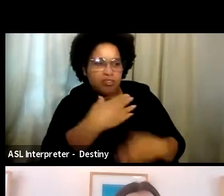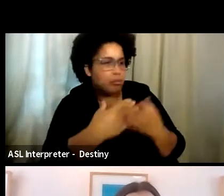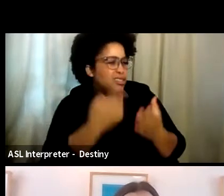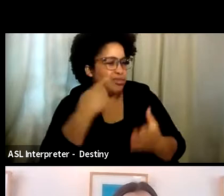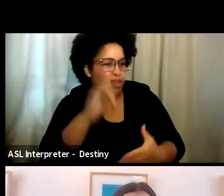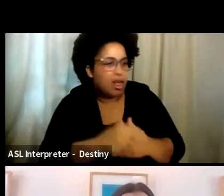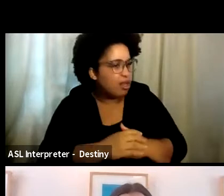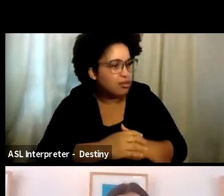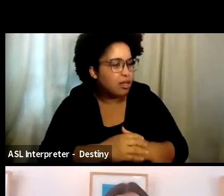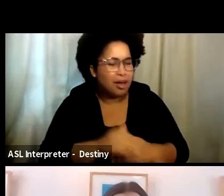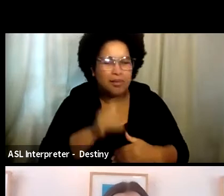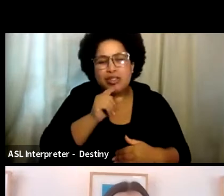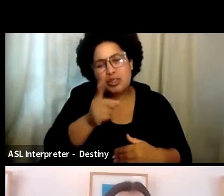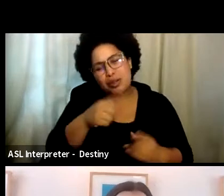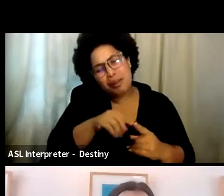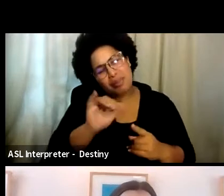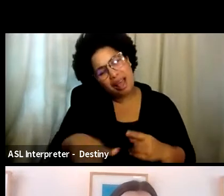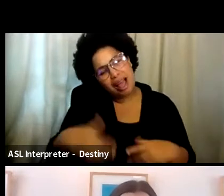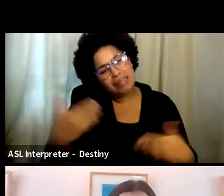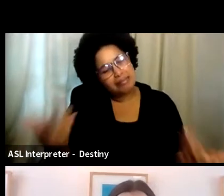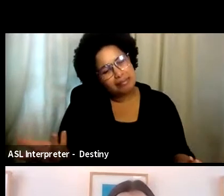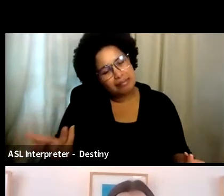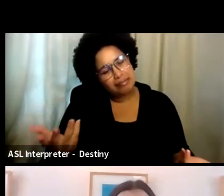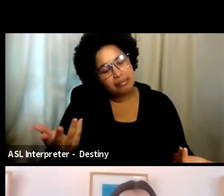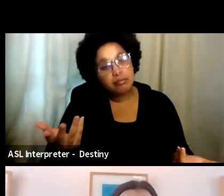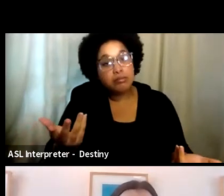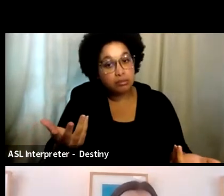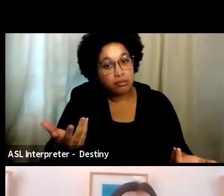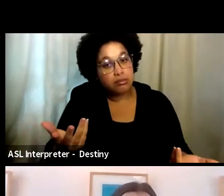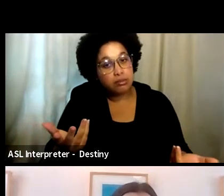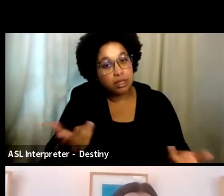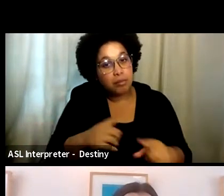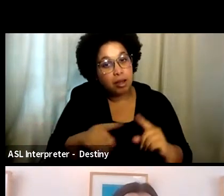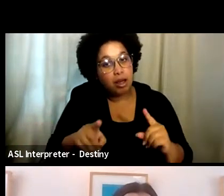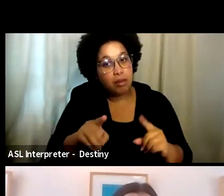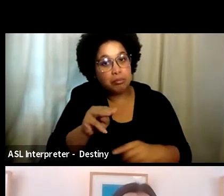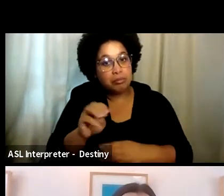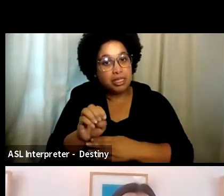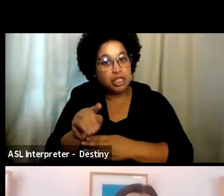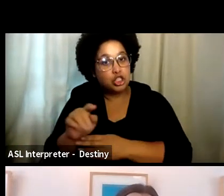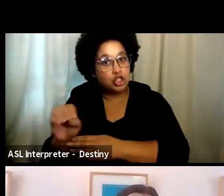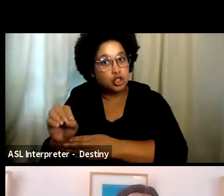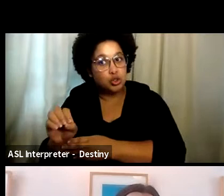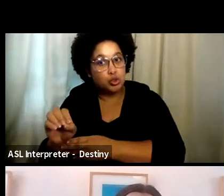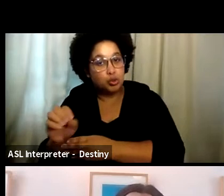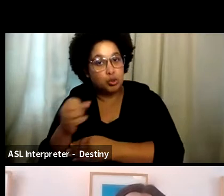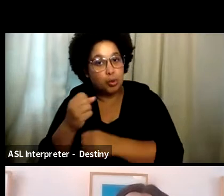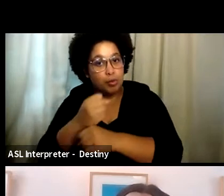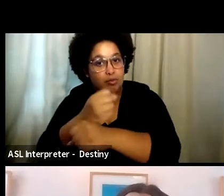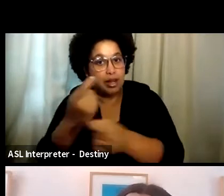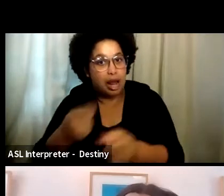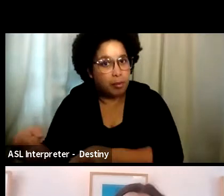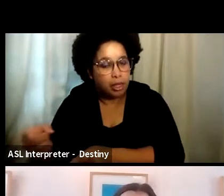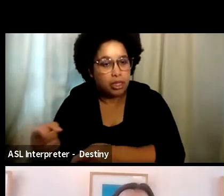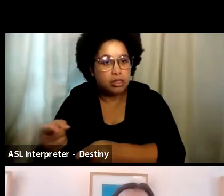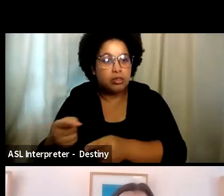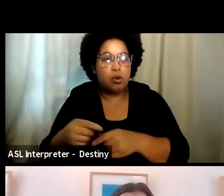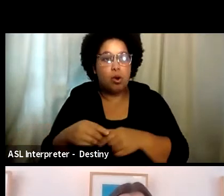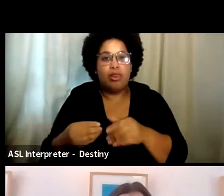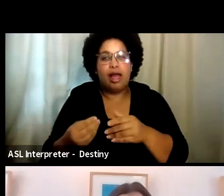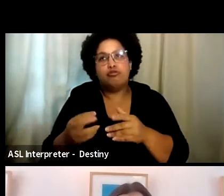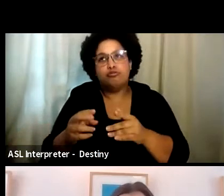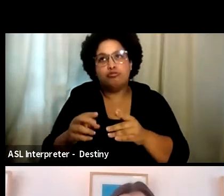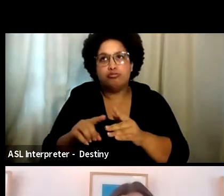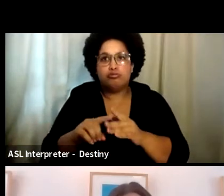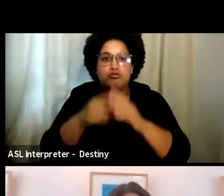for it or I'm not really sure about it, but then the me to movement happened and or the resurgence of the me to movement,